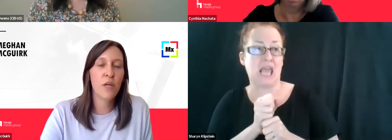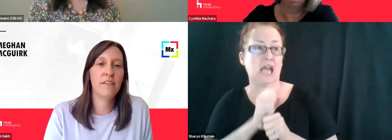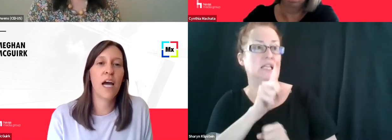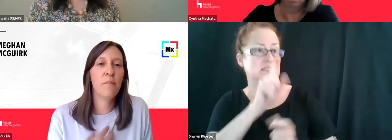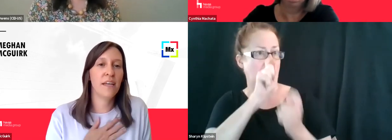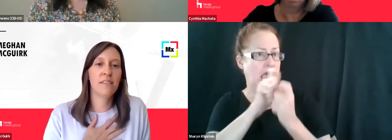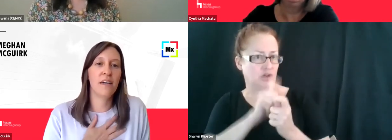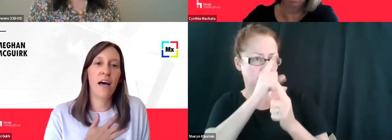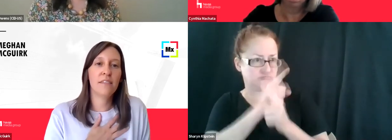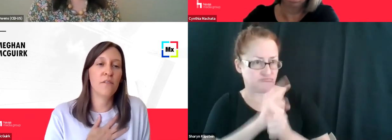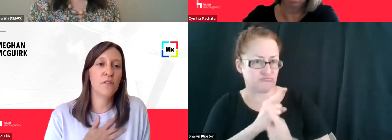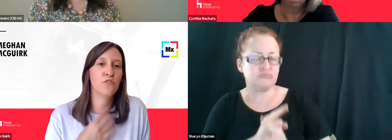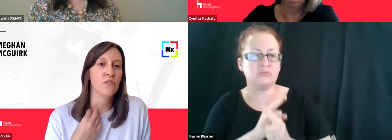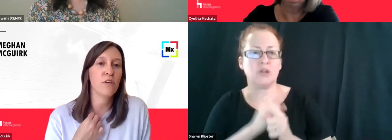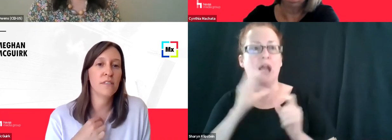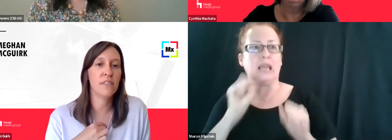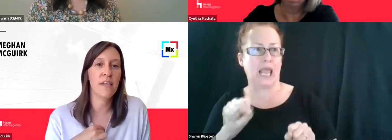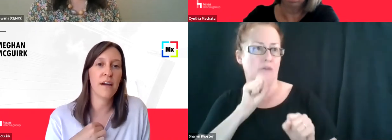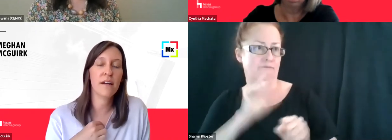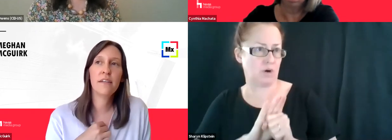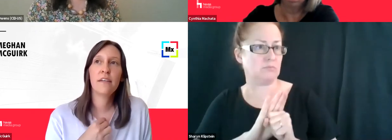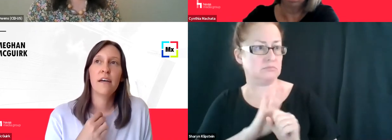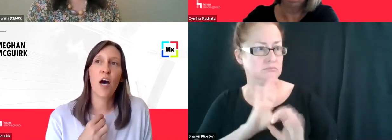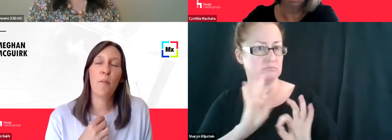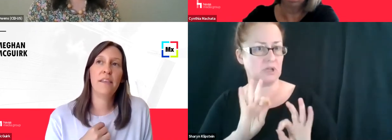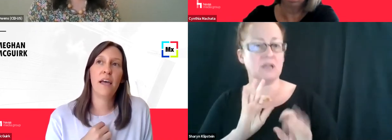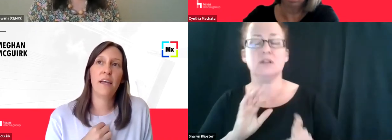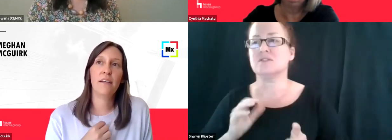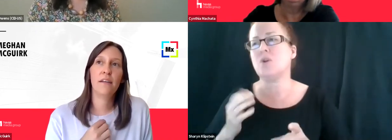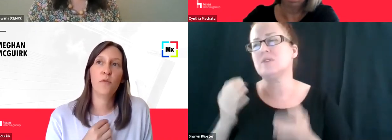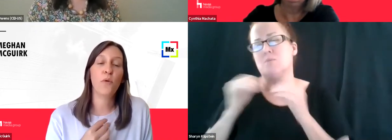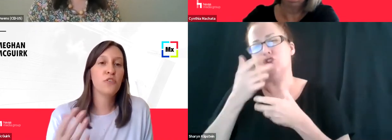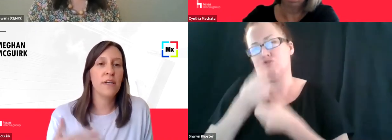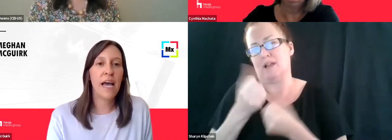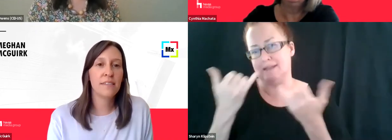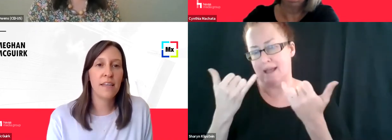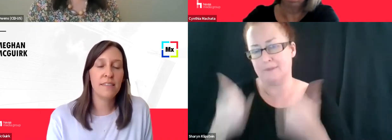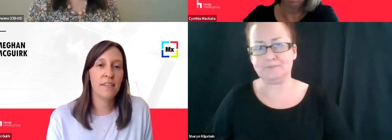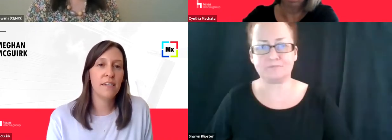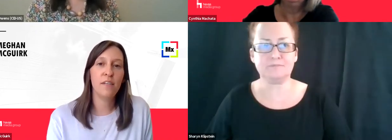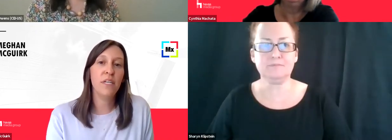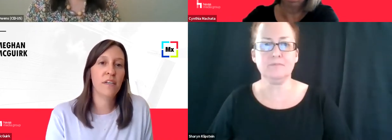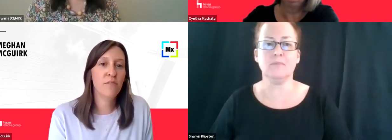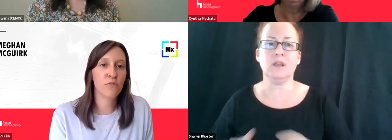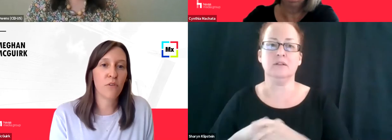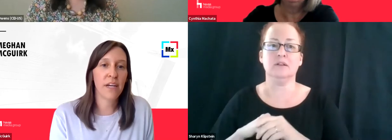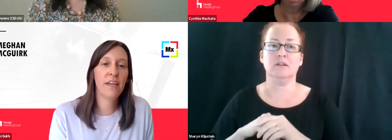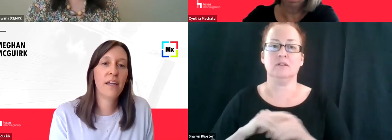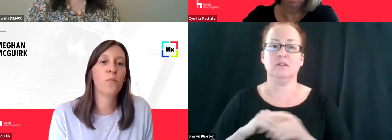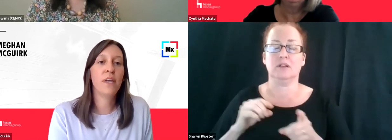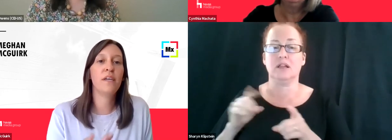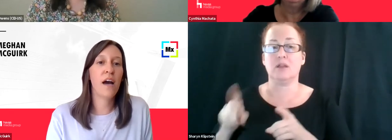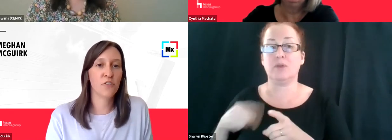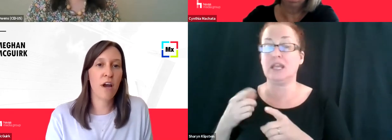so that by the time it gets to us, like the trust is there. Um, and then we transact on that data in media inventory